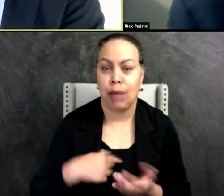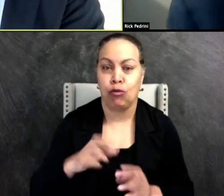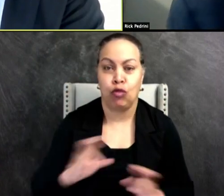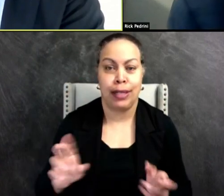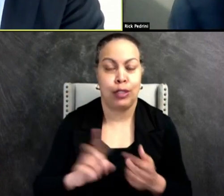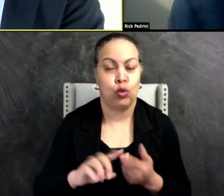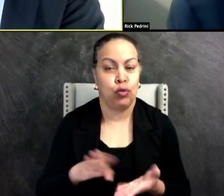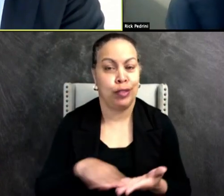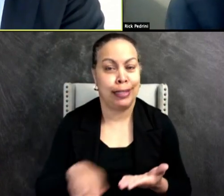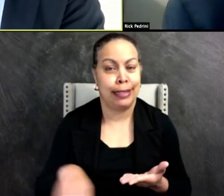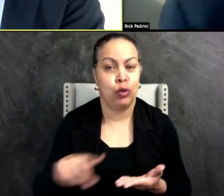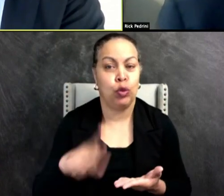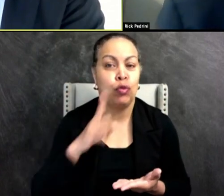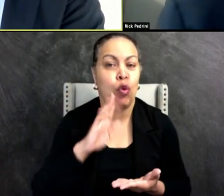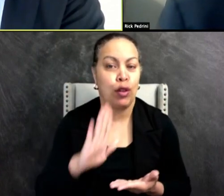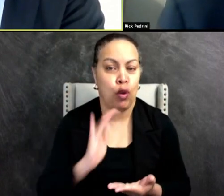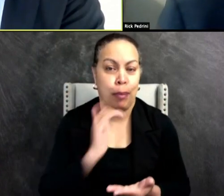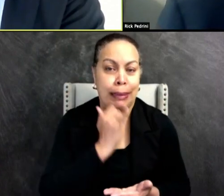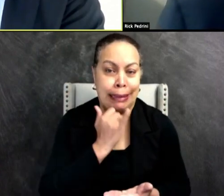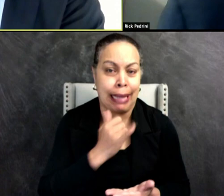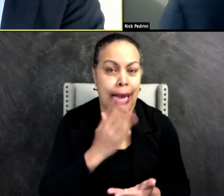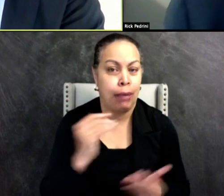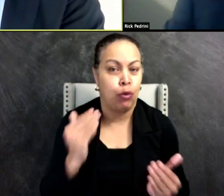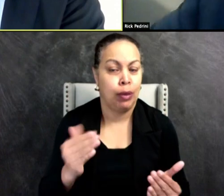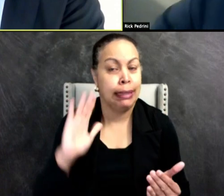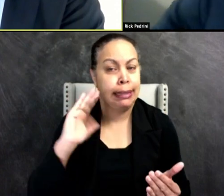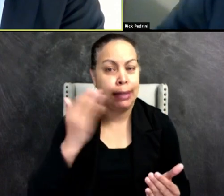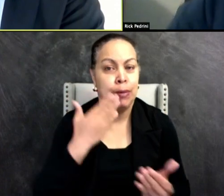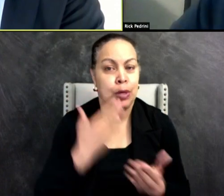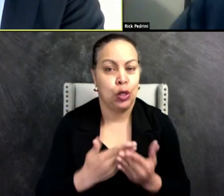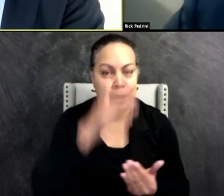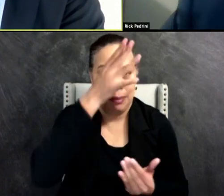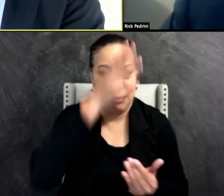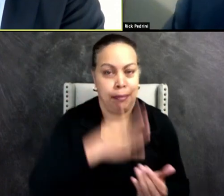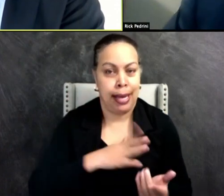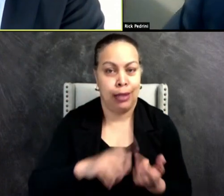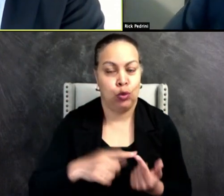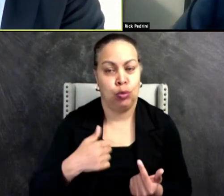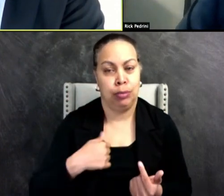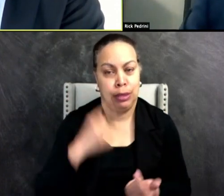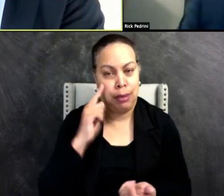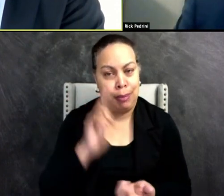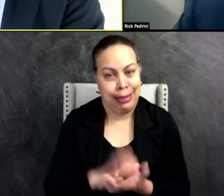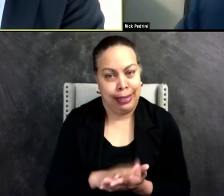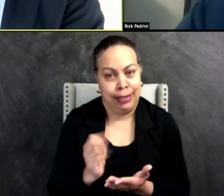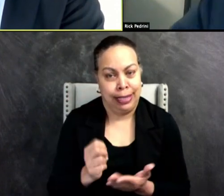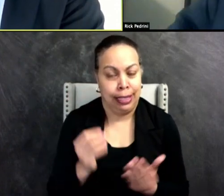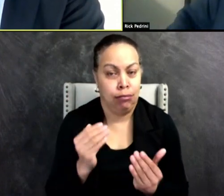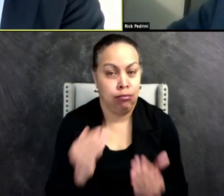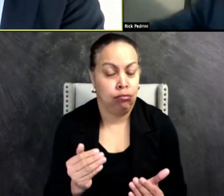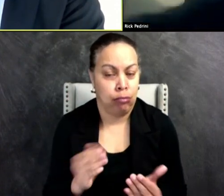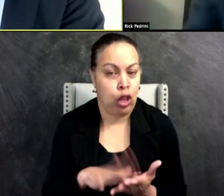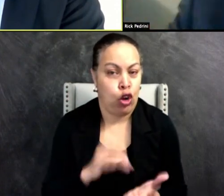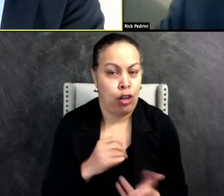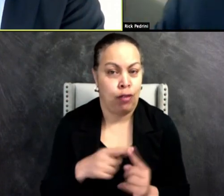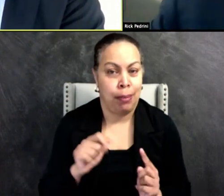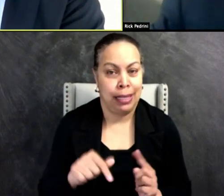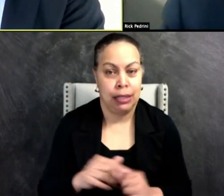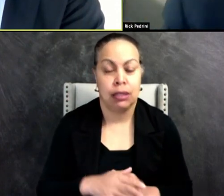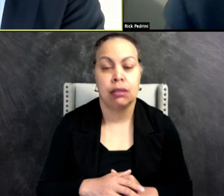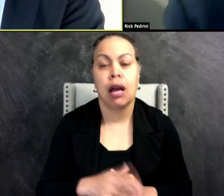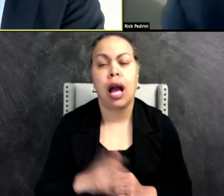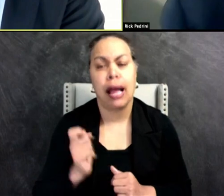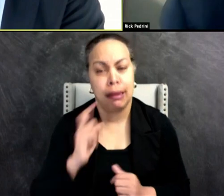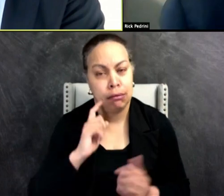for his mistake and move forward. He seems like a good man to me and I believe he has learned from this. I think, Lieutenant Pedrini, you will see a